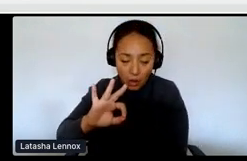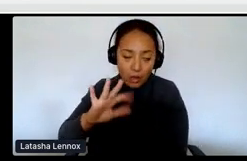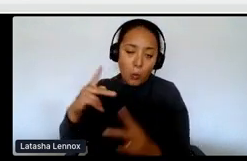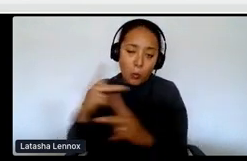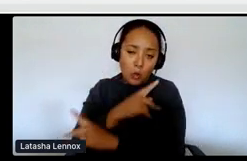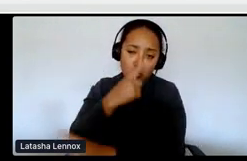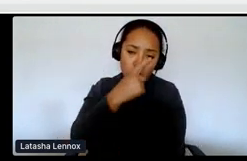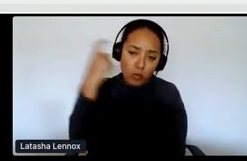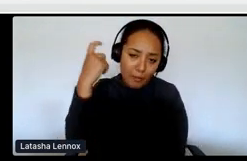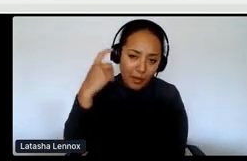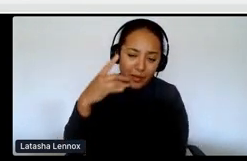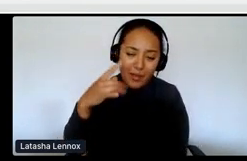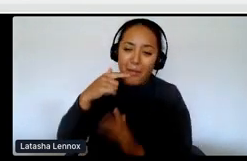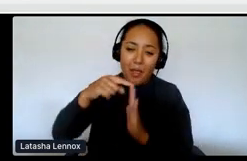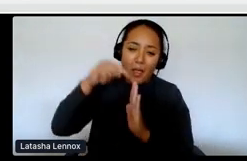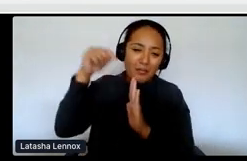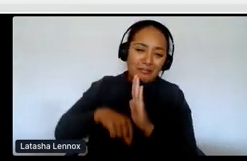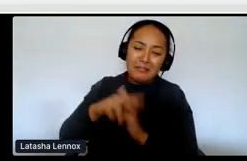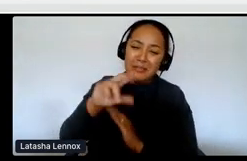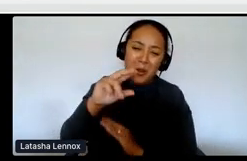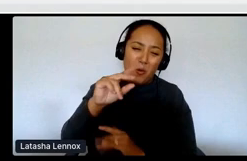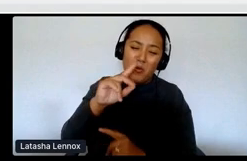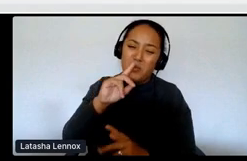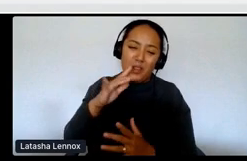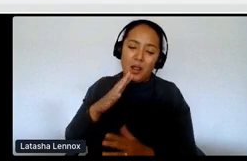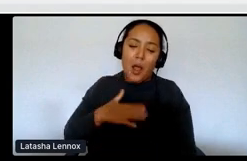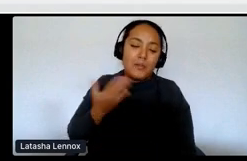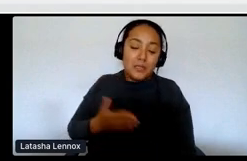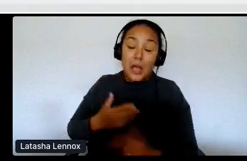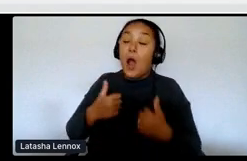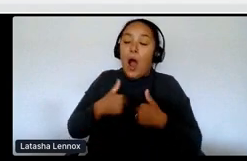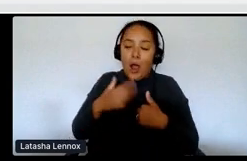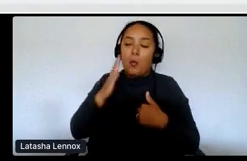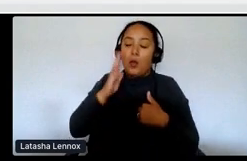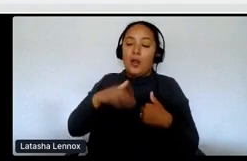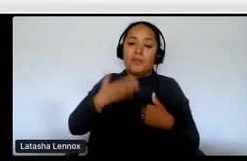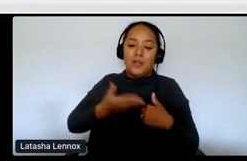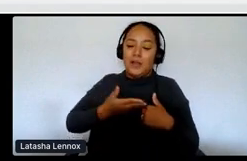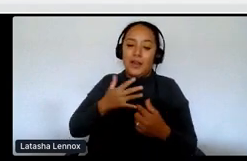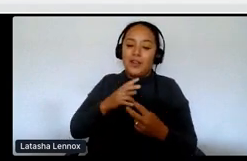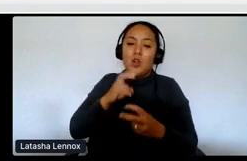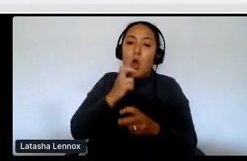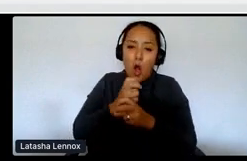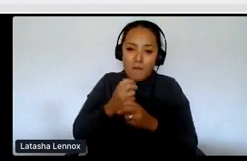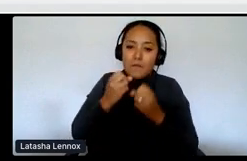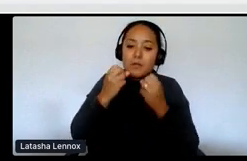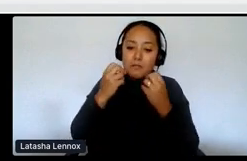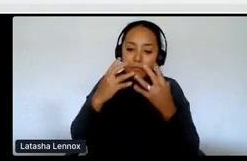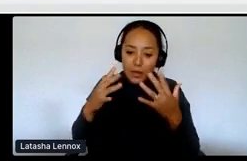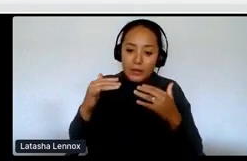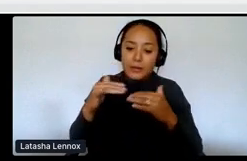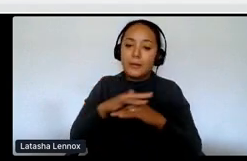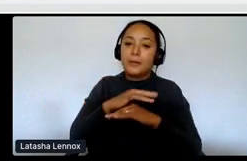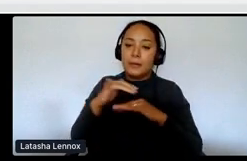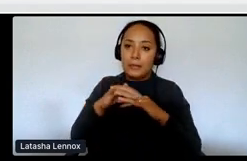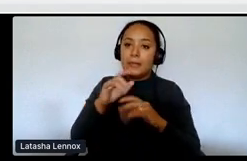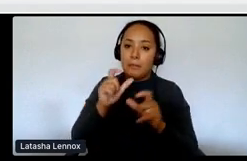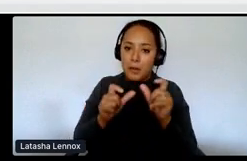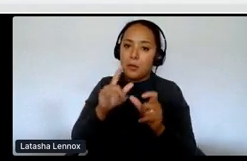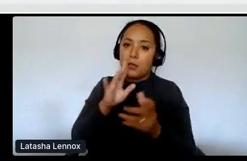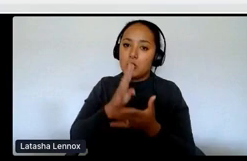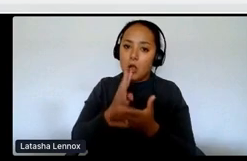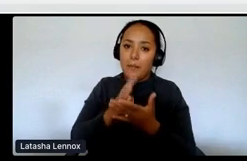I'm not going to go into it because it's really upsetting and I will just get upset. It's really hard for most indigenous people to talk about this. Um,